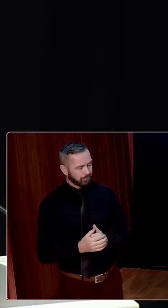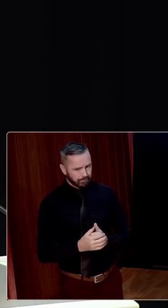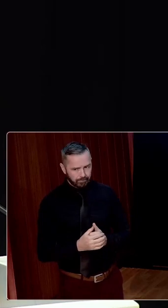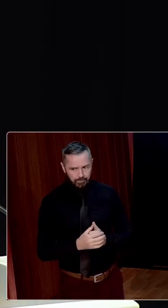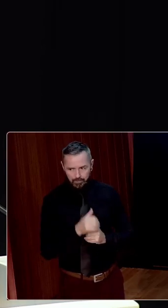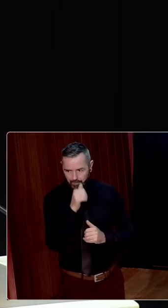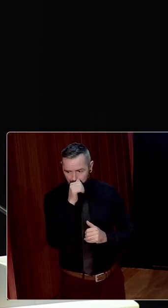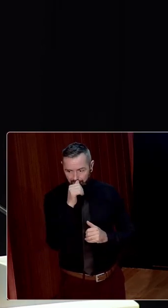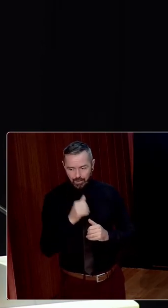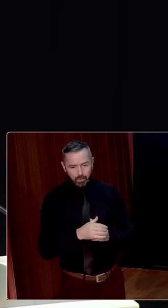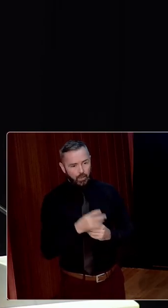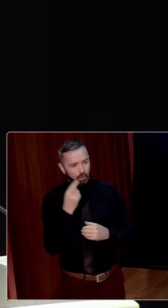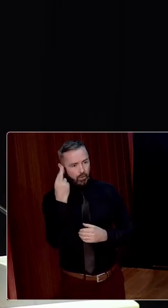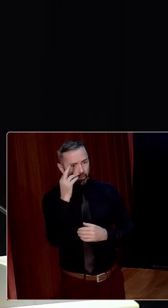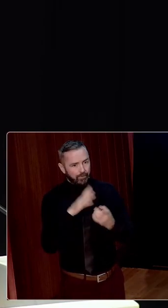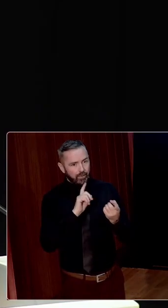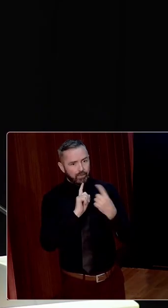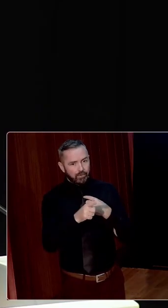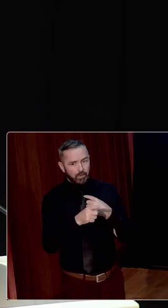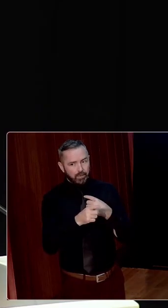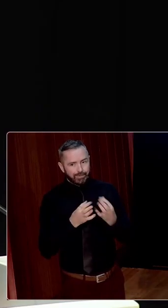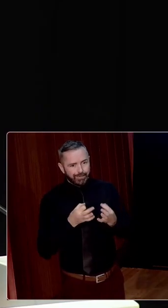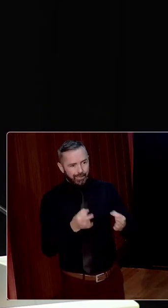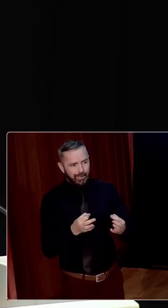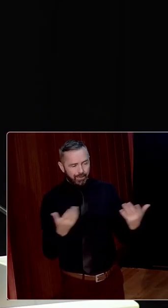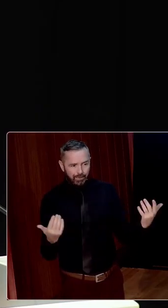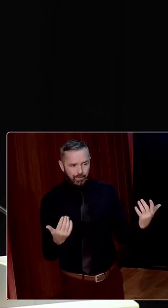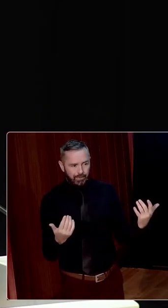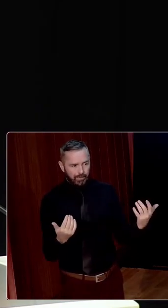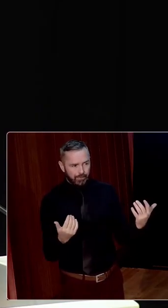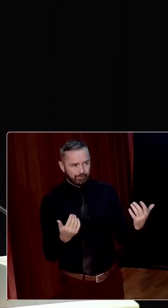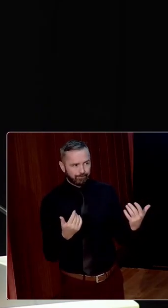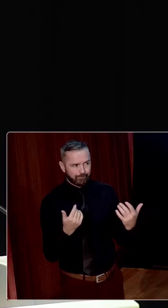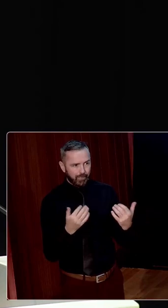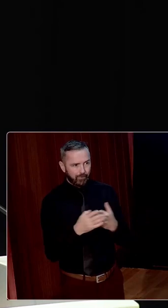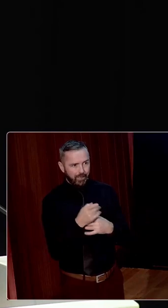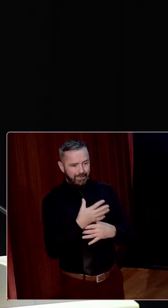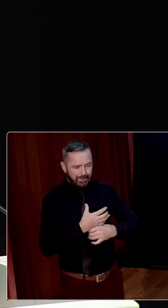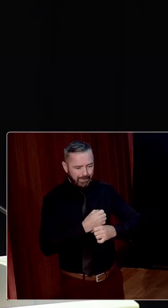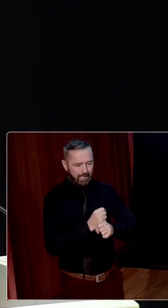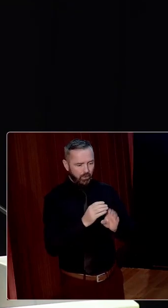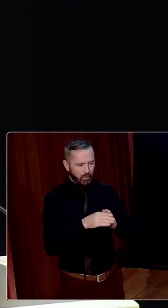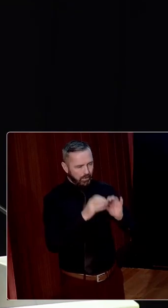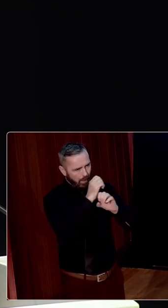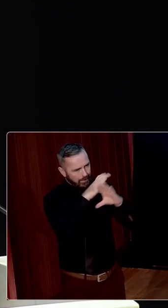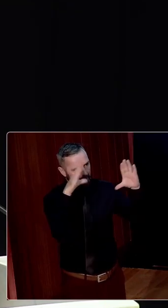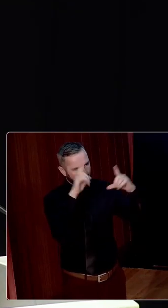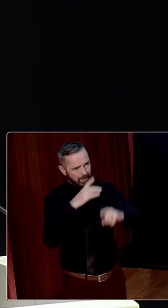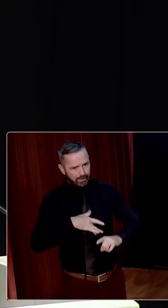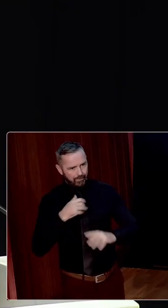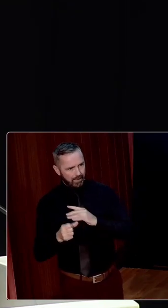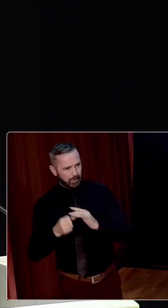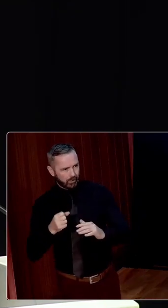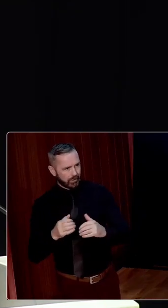Now the reasons for the delay in responding to Catherine B are instructive for this tension between ideology and